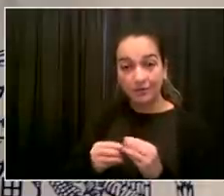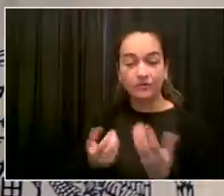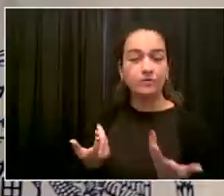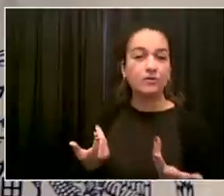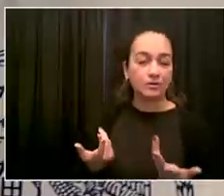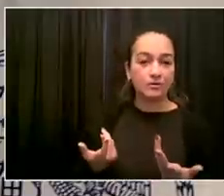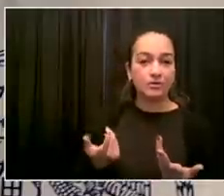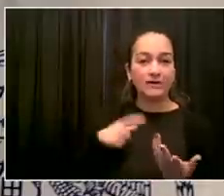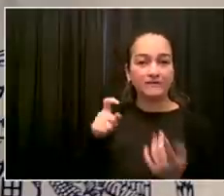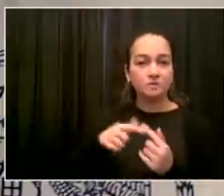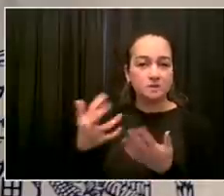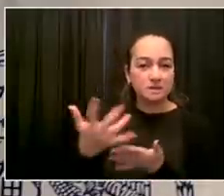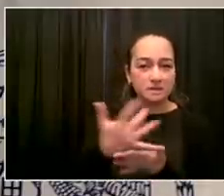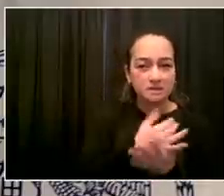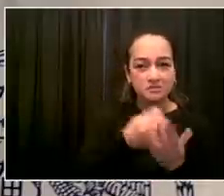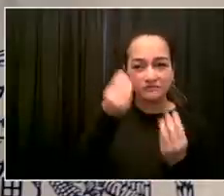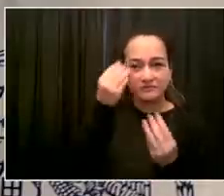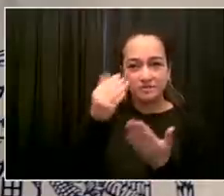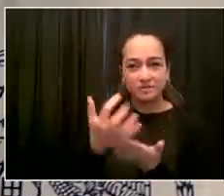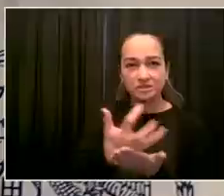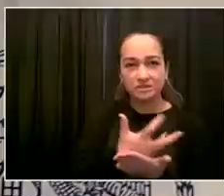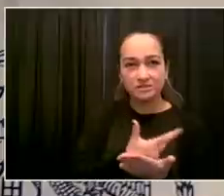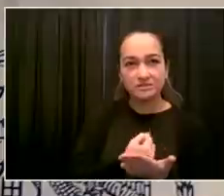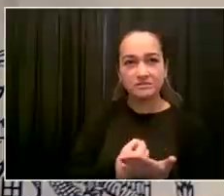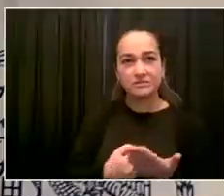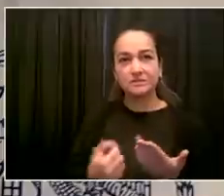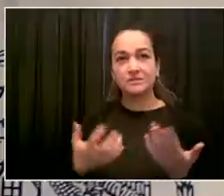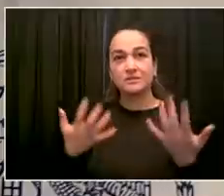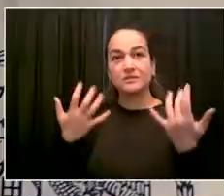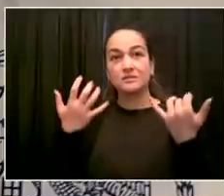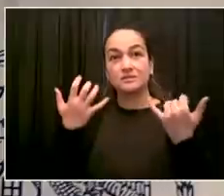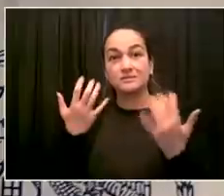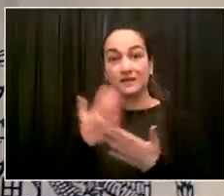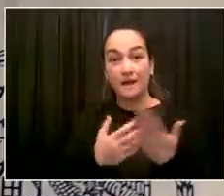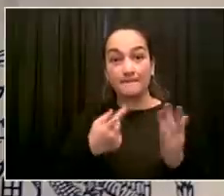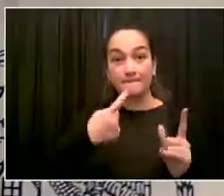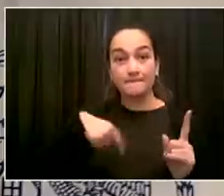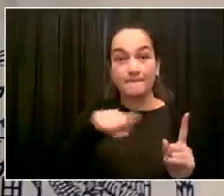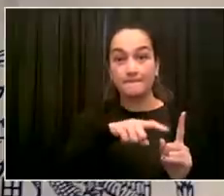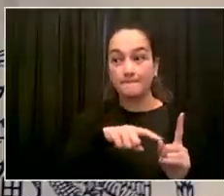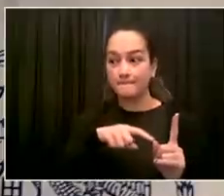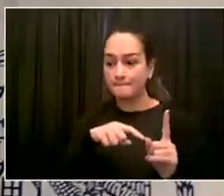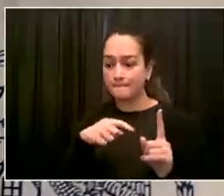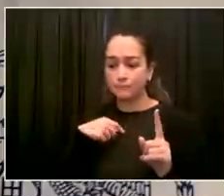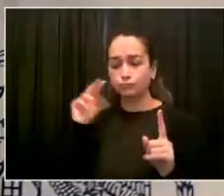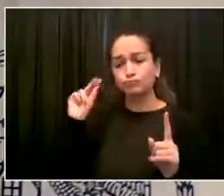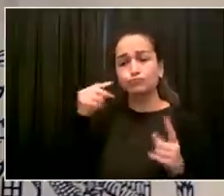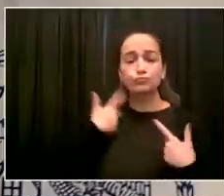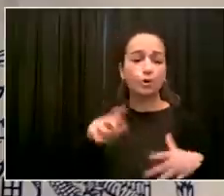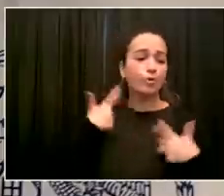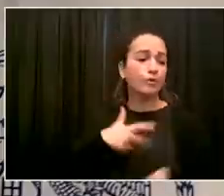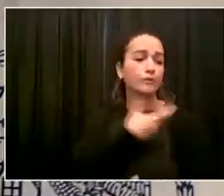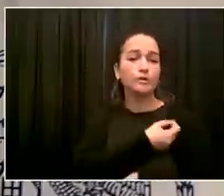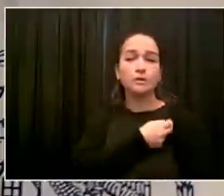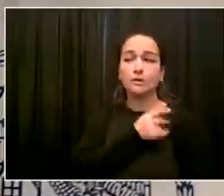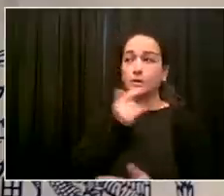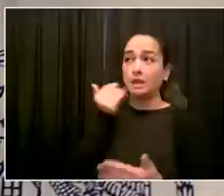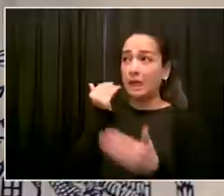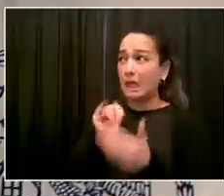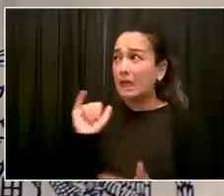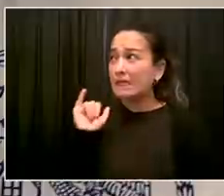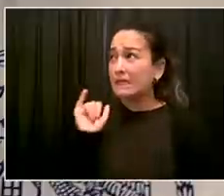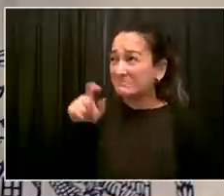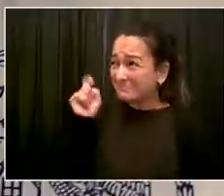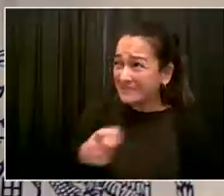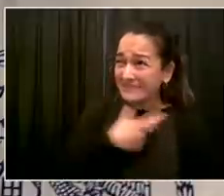indicated. If you could give us sort of any kind of universe of numbers of folks that still are not